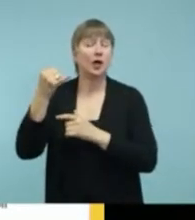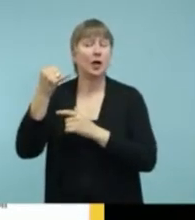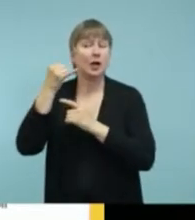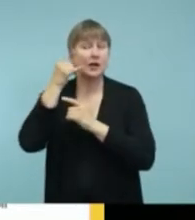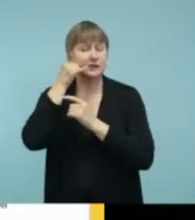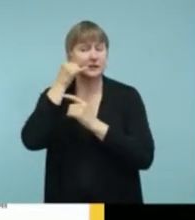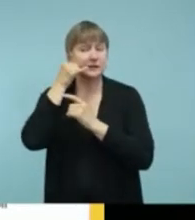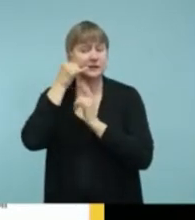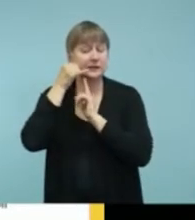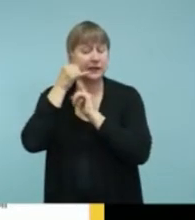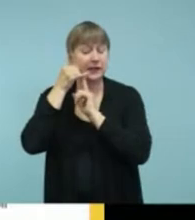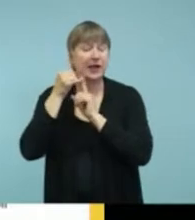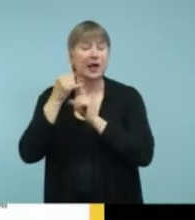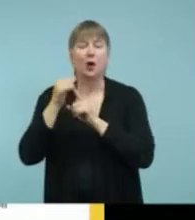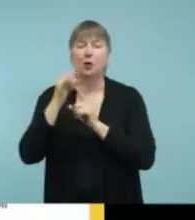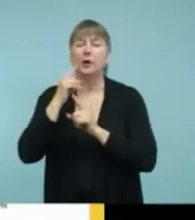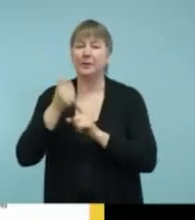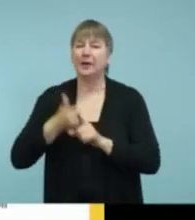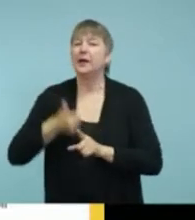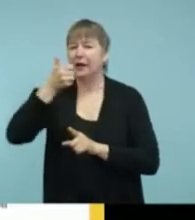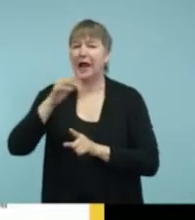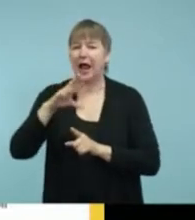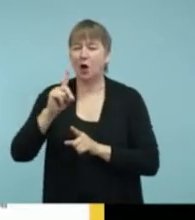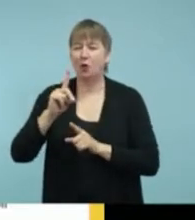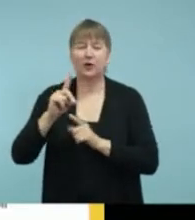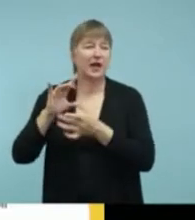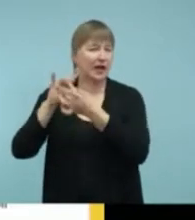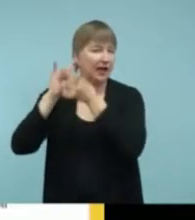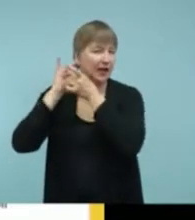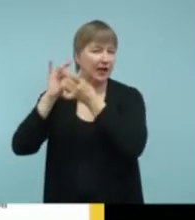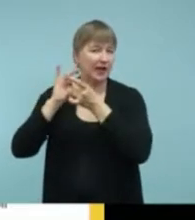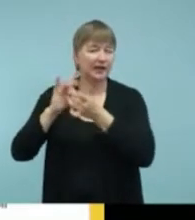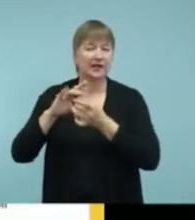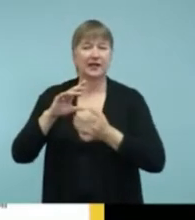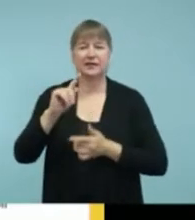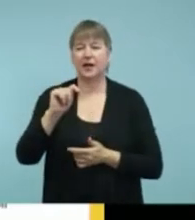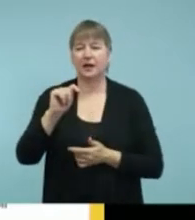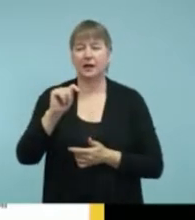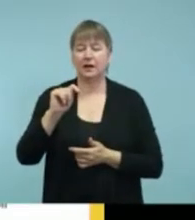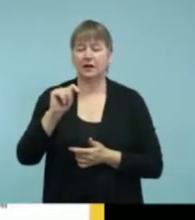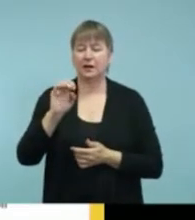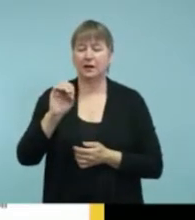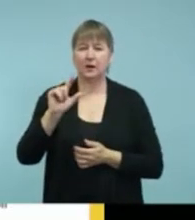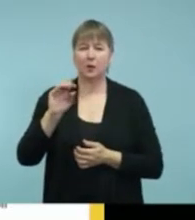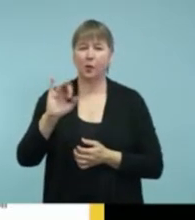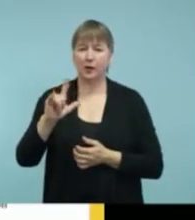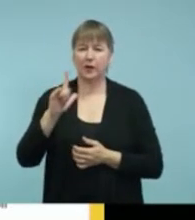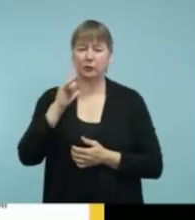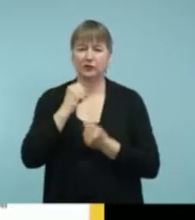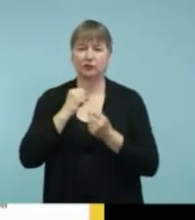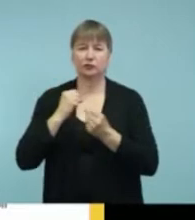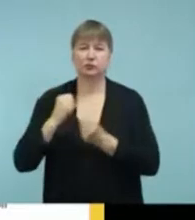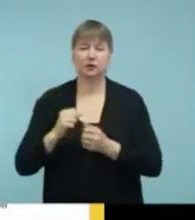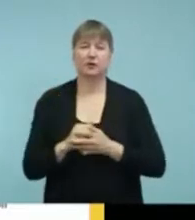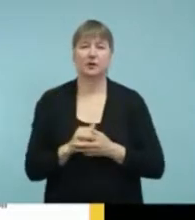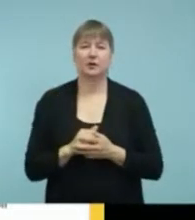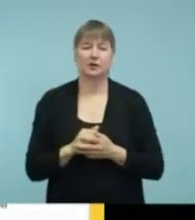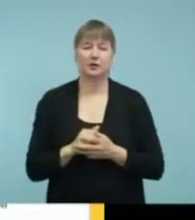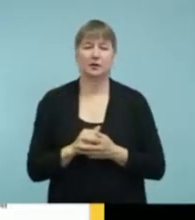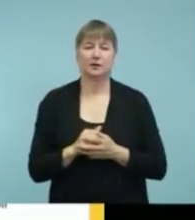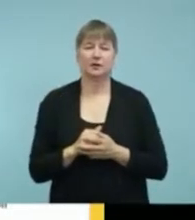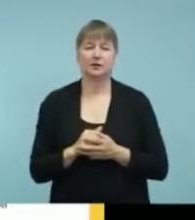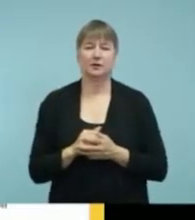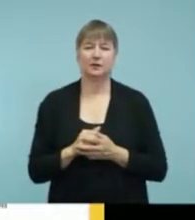also you're going to have a really strong telecoil. And they could get, you know, it could be M3, T4 or T3,